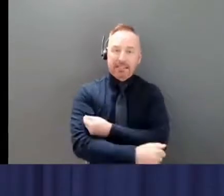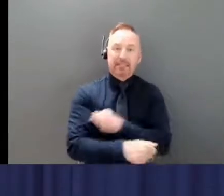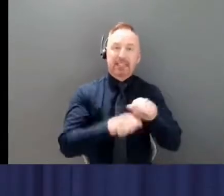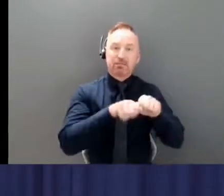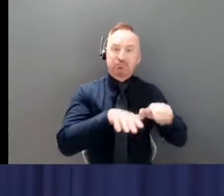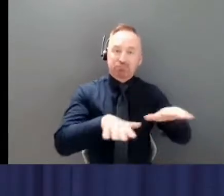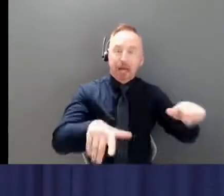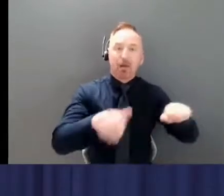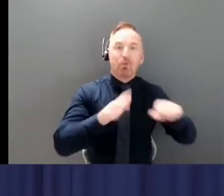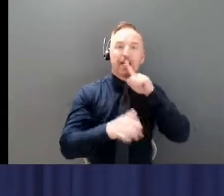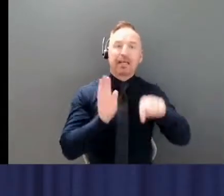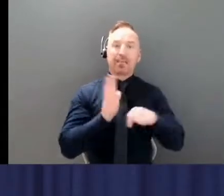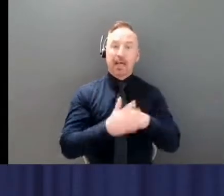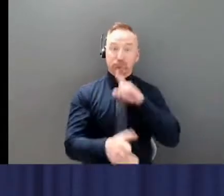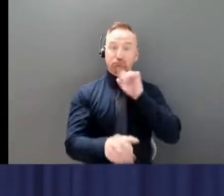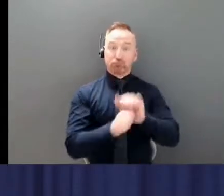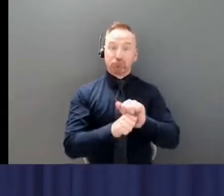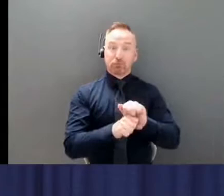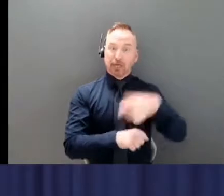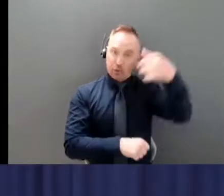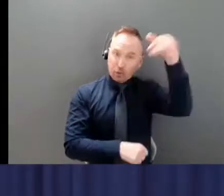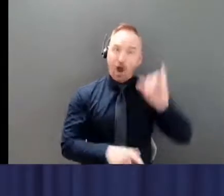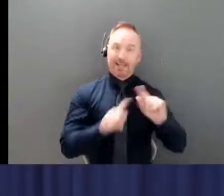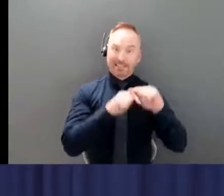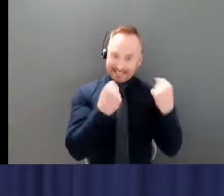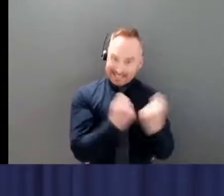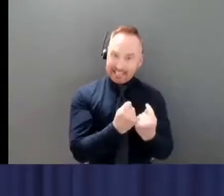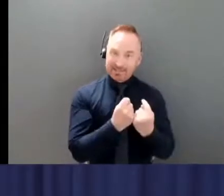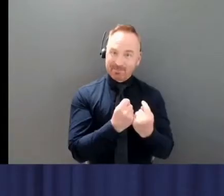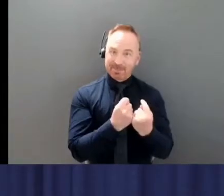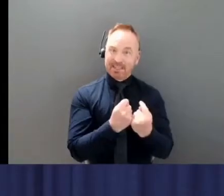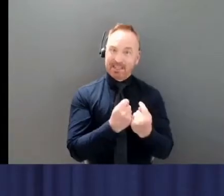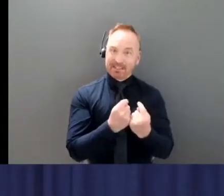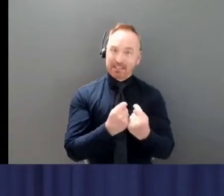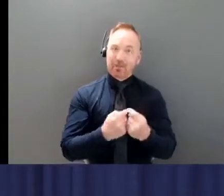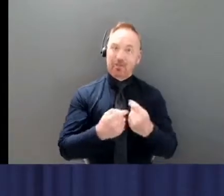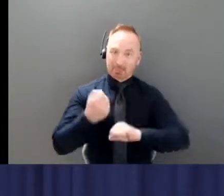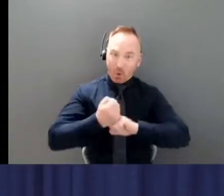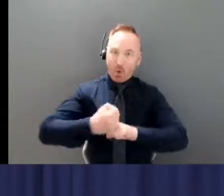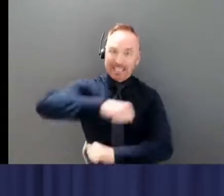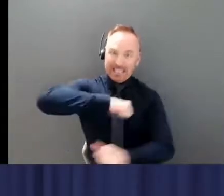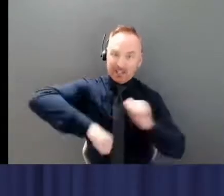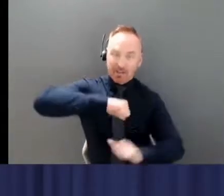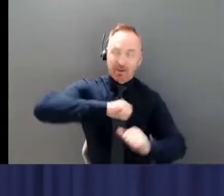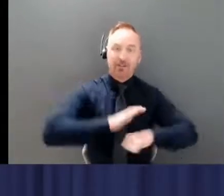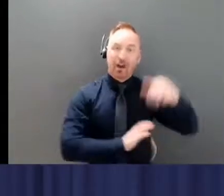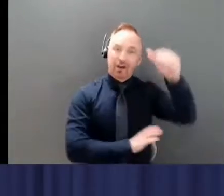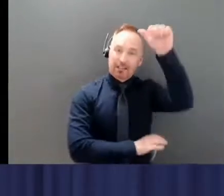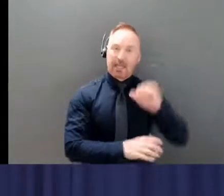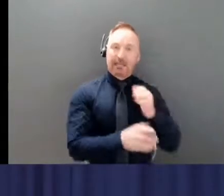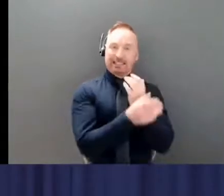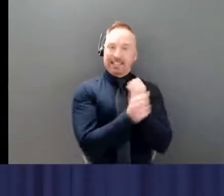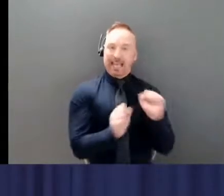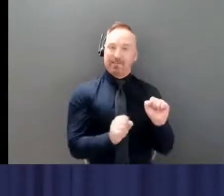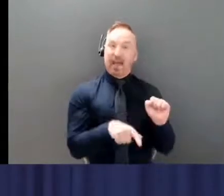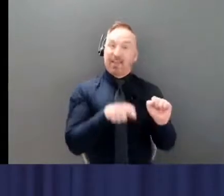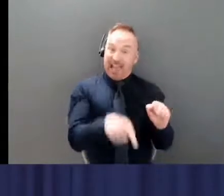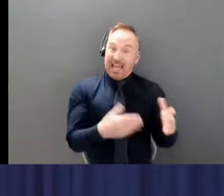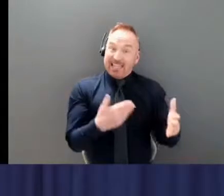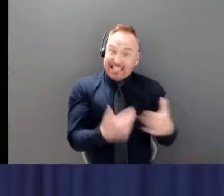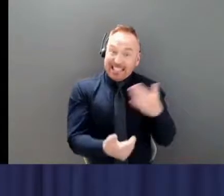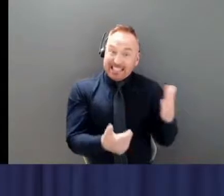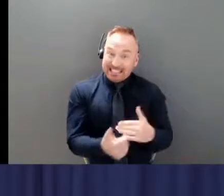UConn effort throughout the pandemic to keep our territory safe and not an easy logistical situation.